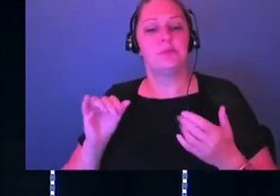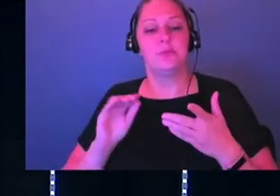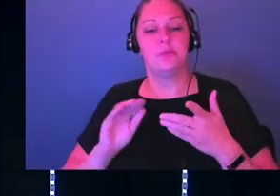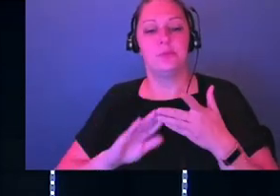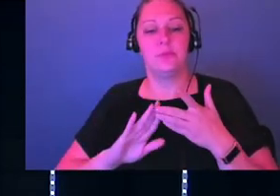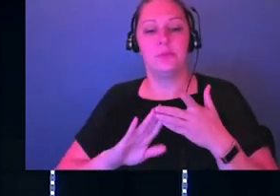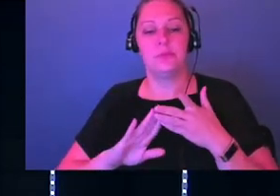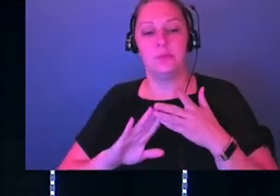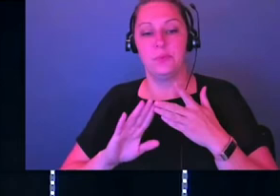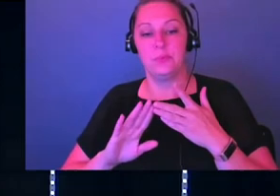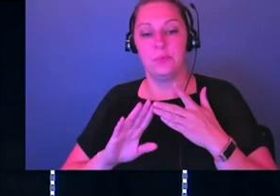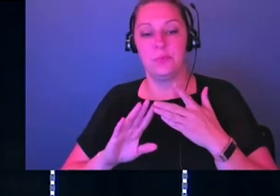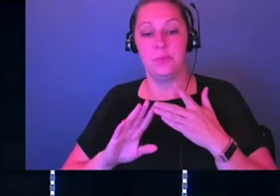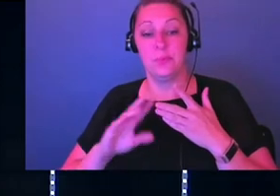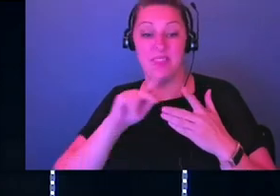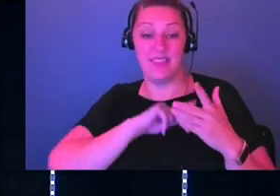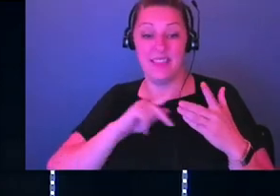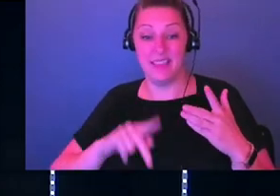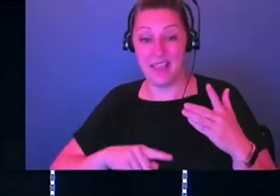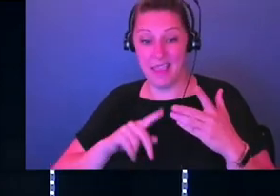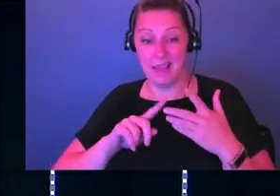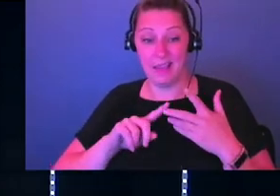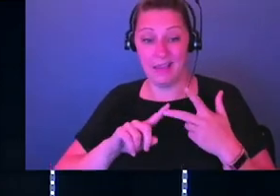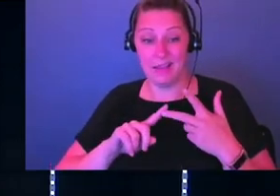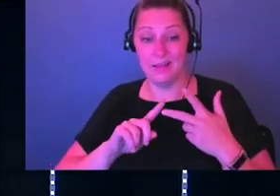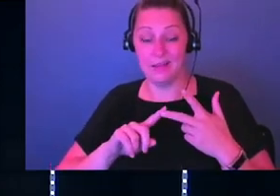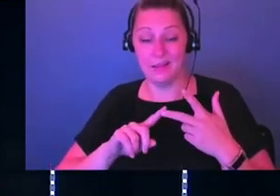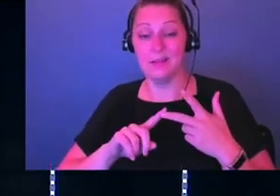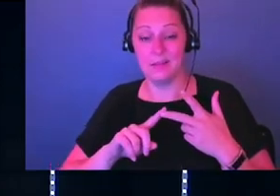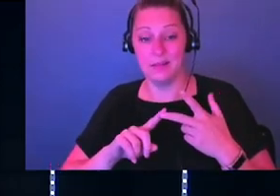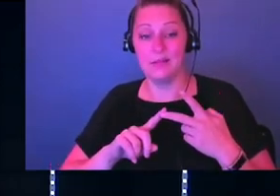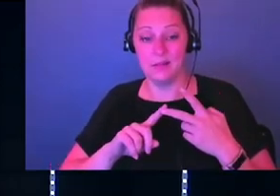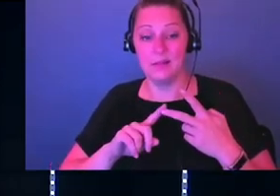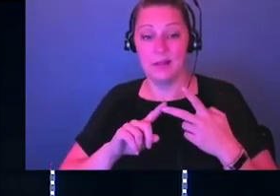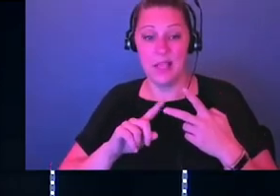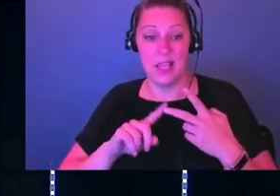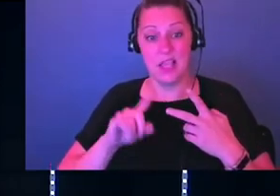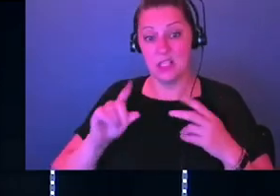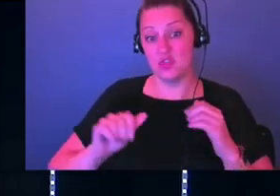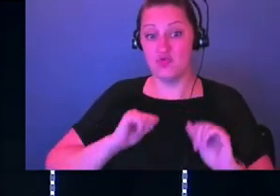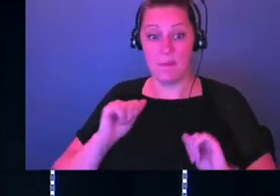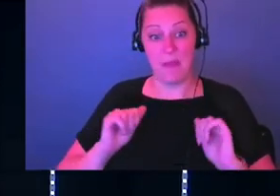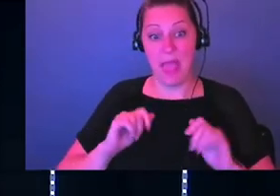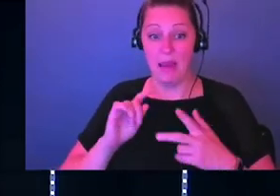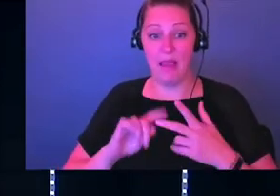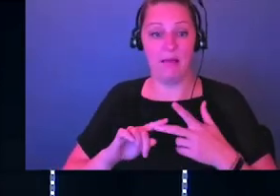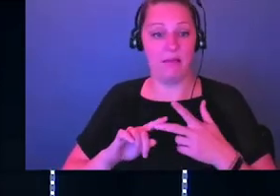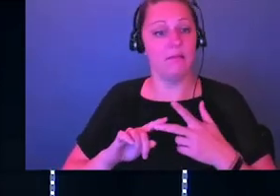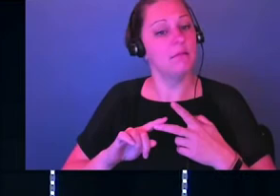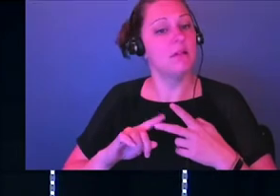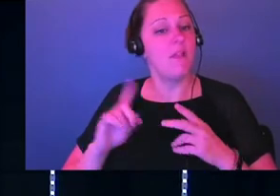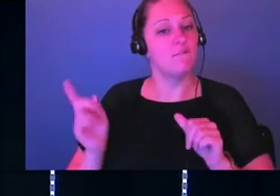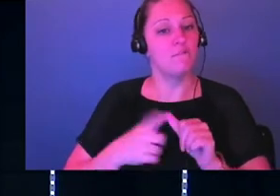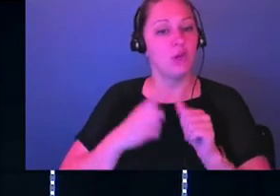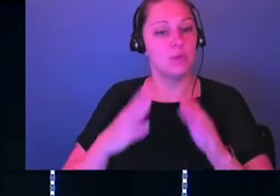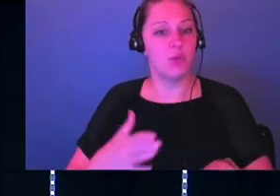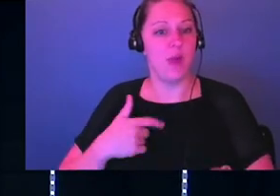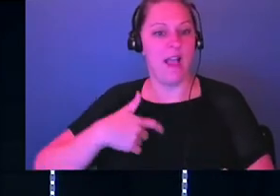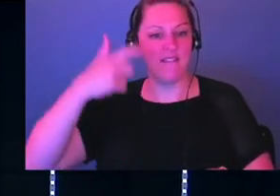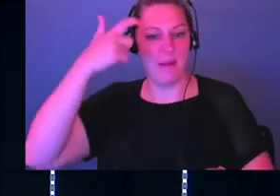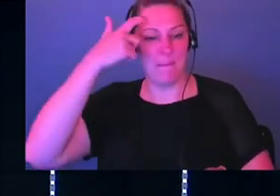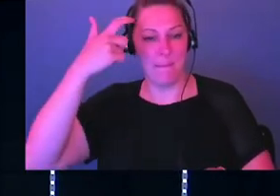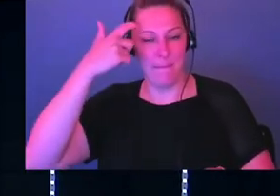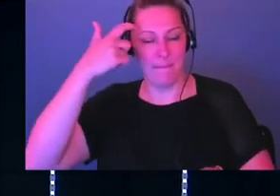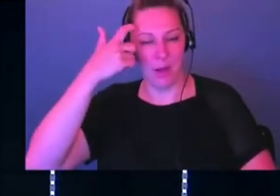one who was like mad about the rebellion in the first place is the dramatic one of the three. And he is the first to have a mental breakdown. I love the way it